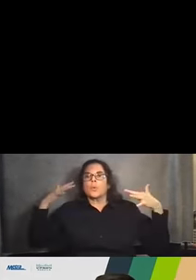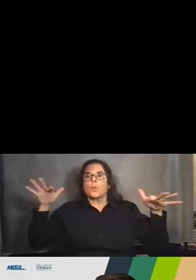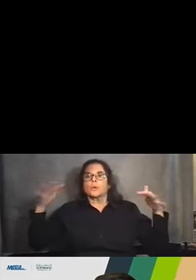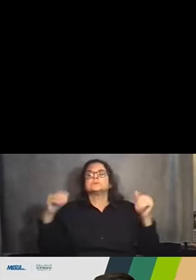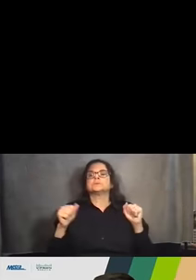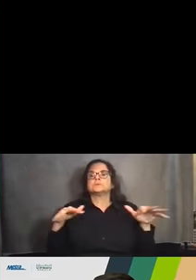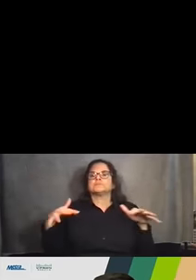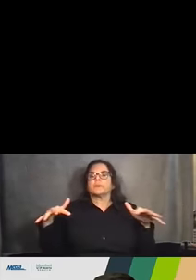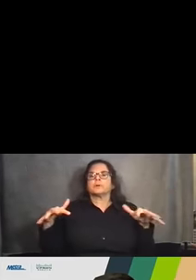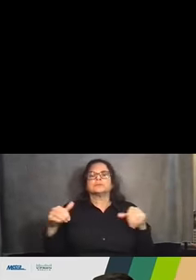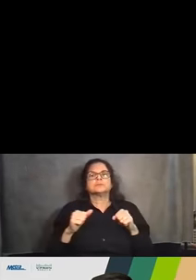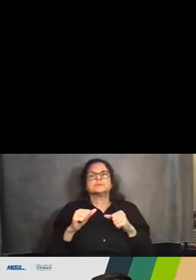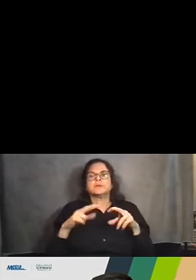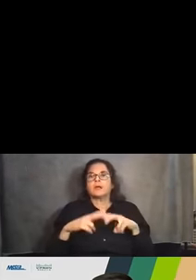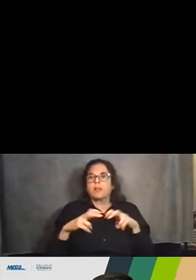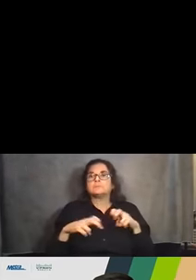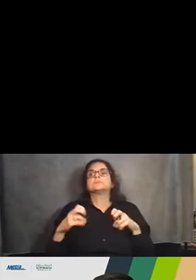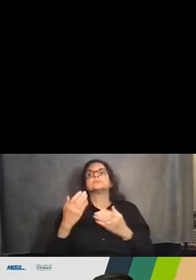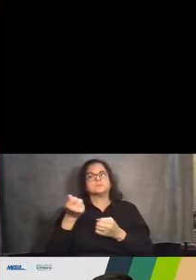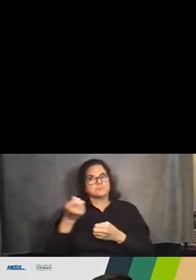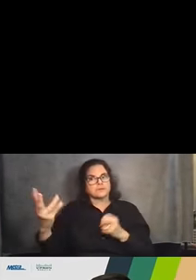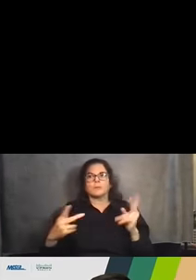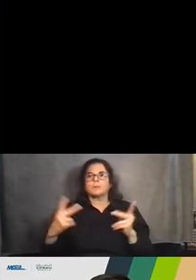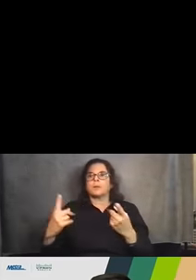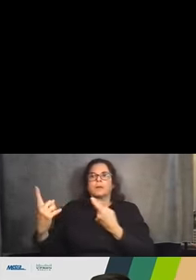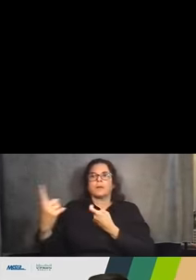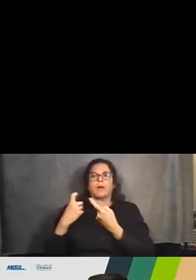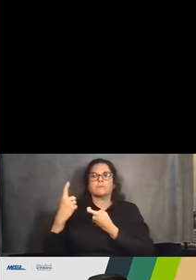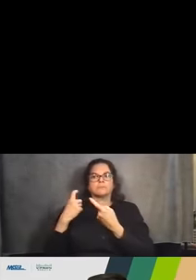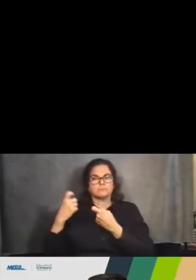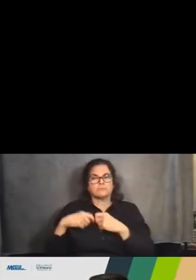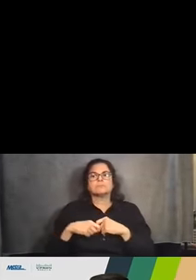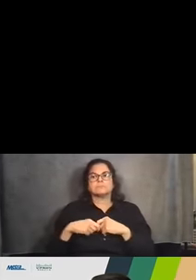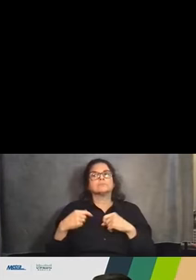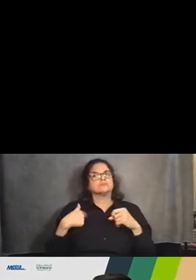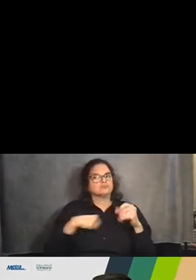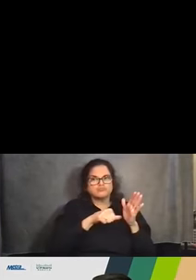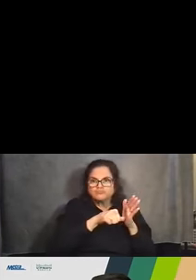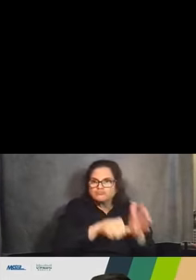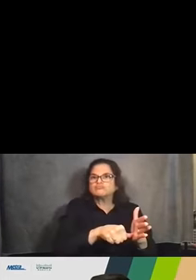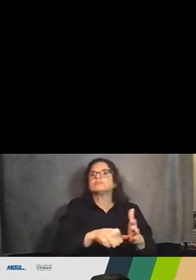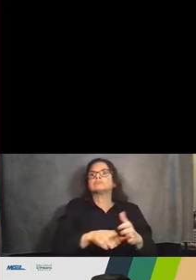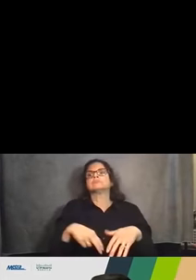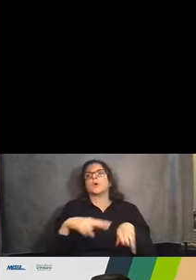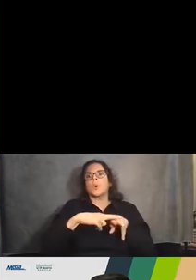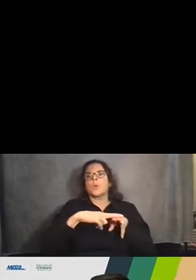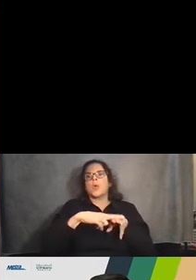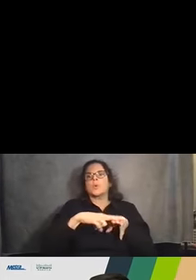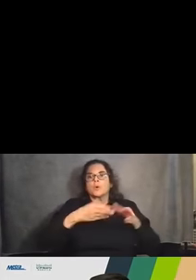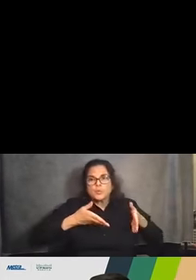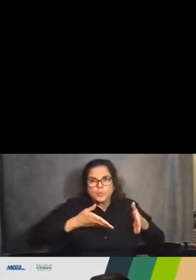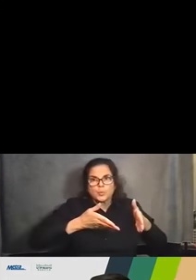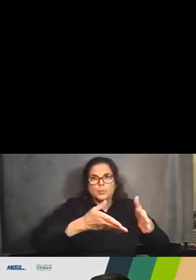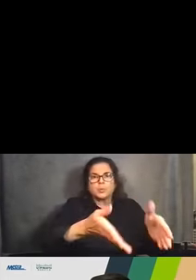and it's obviously something that we wanted to highlight, being that this is a railroad corridor and there are some changes to the railroad infrastructure